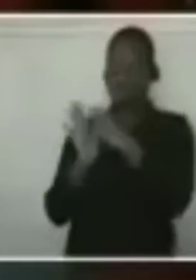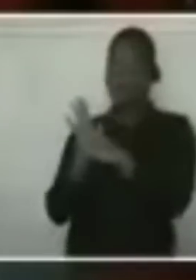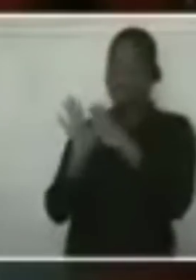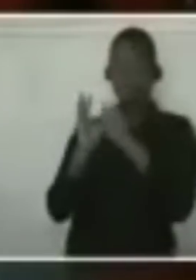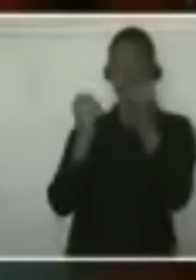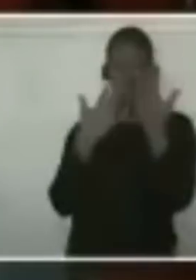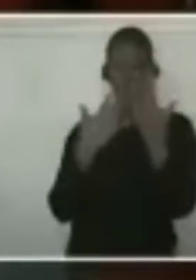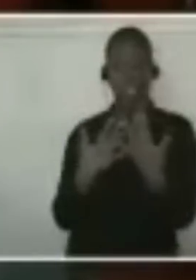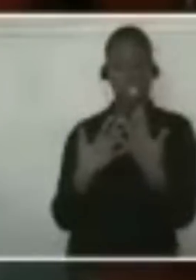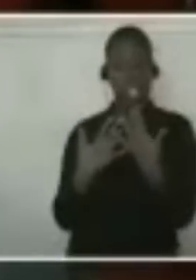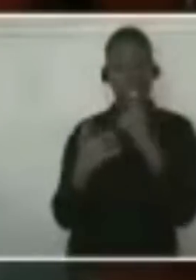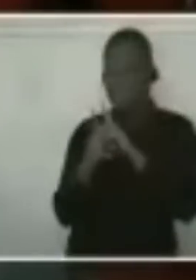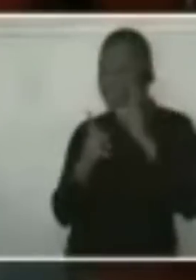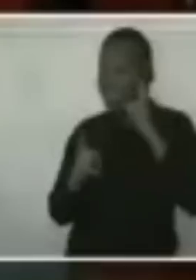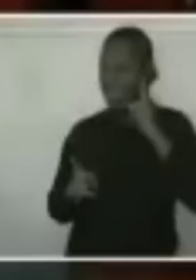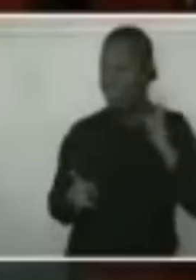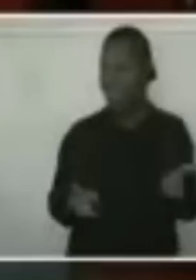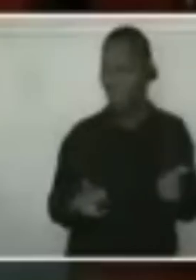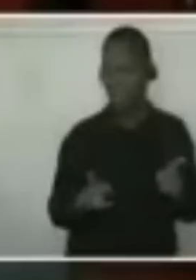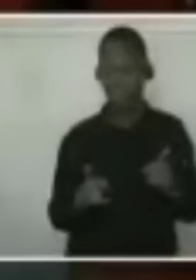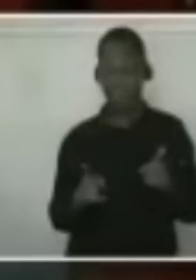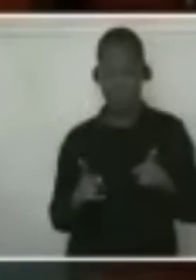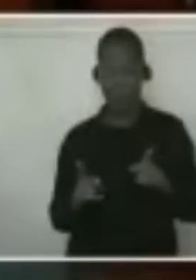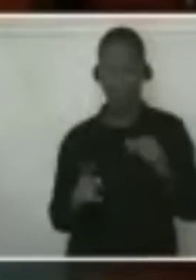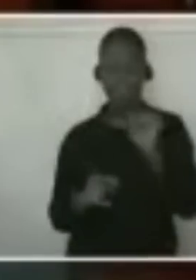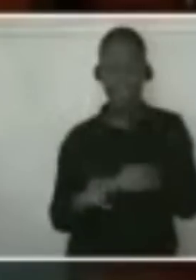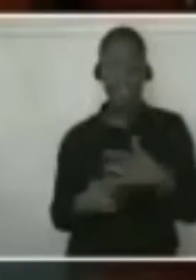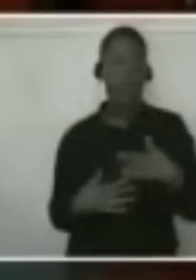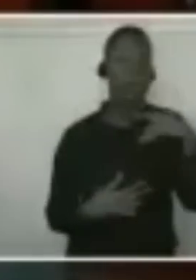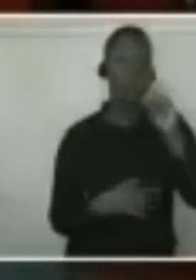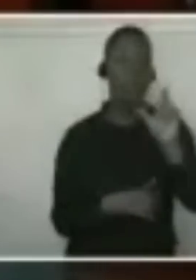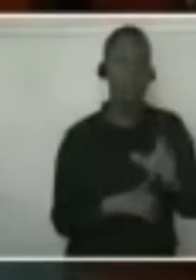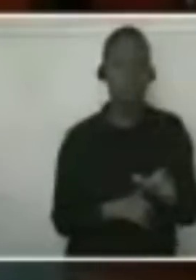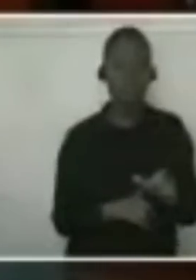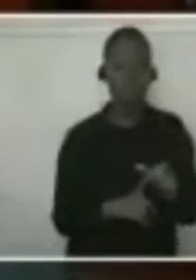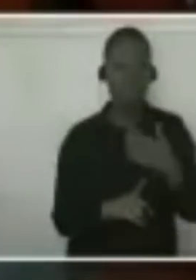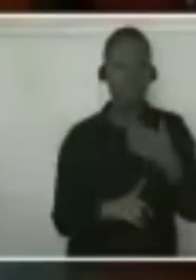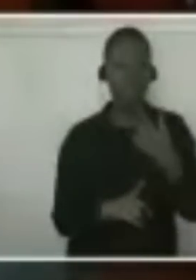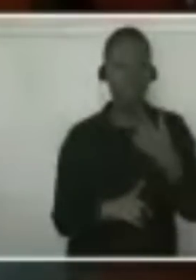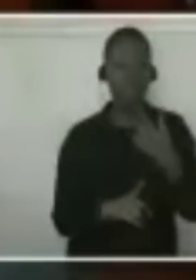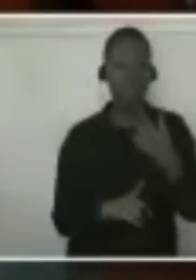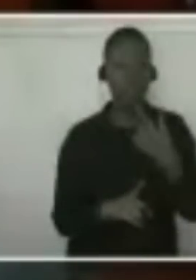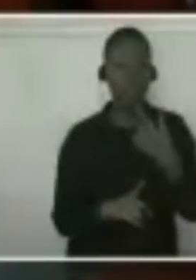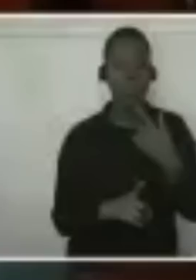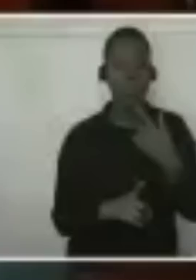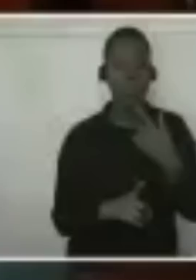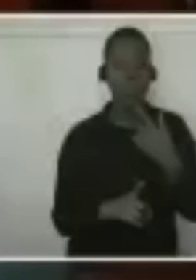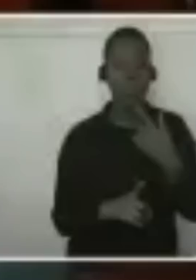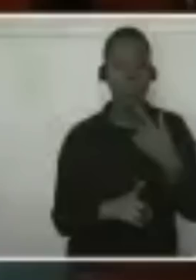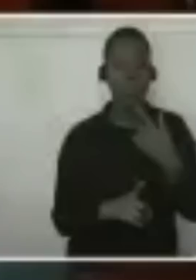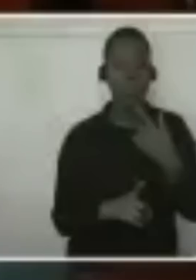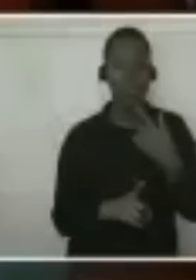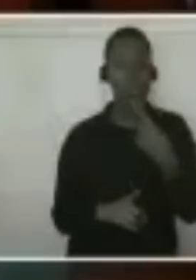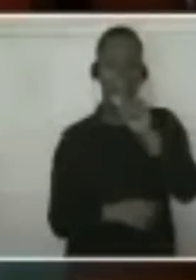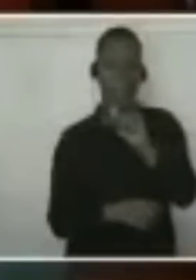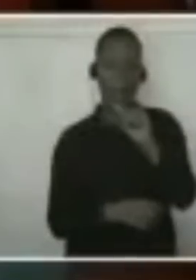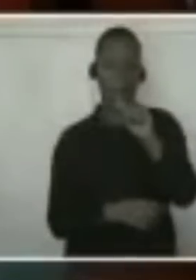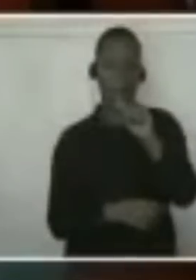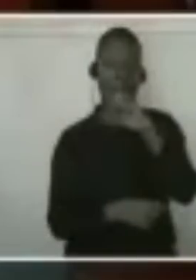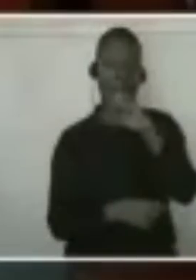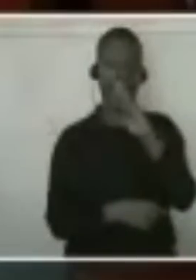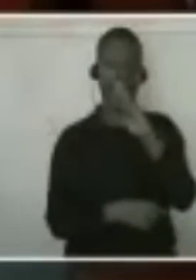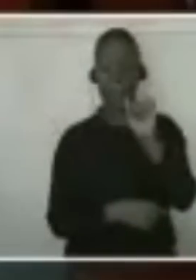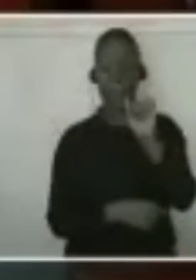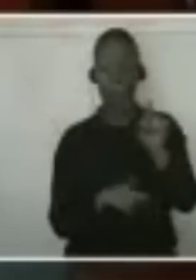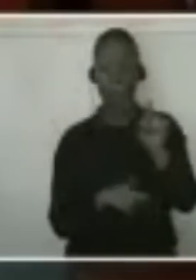Cheperson, it would be amiss of me not to respond to Honorable McGeber and to the ANC on this